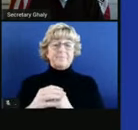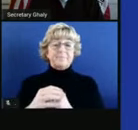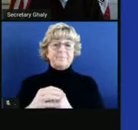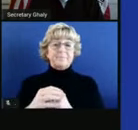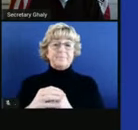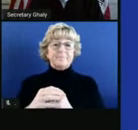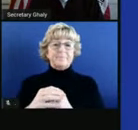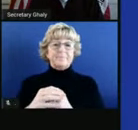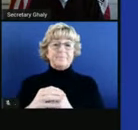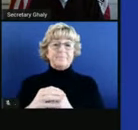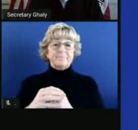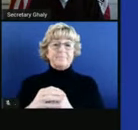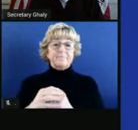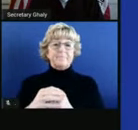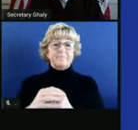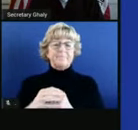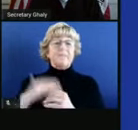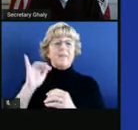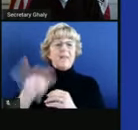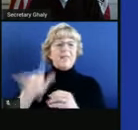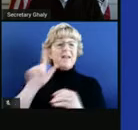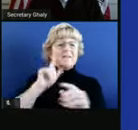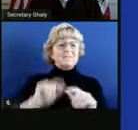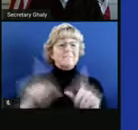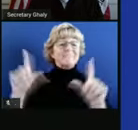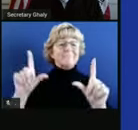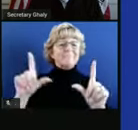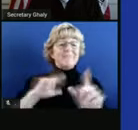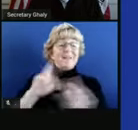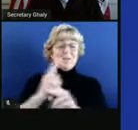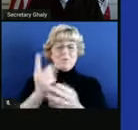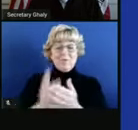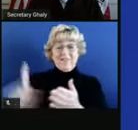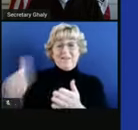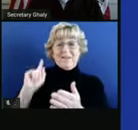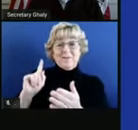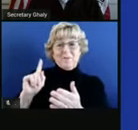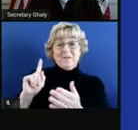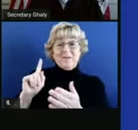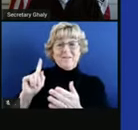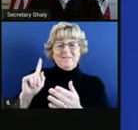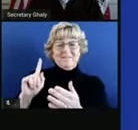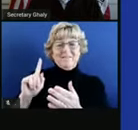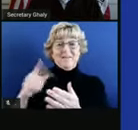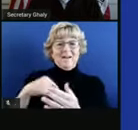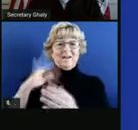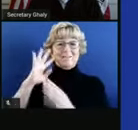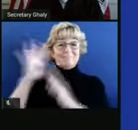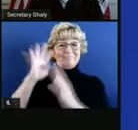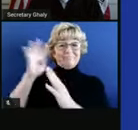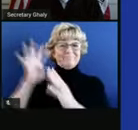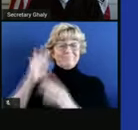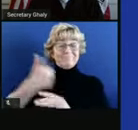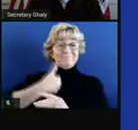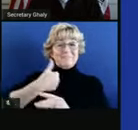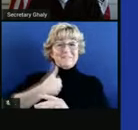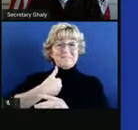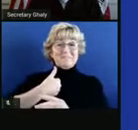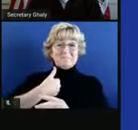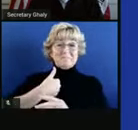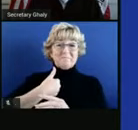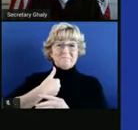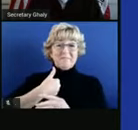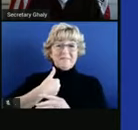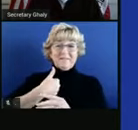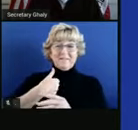This is a slide I used last week. I wanted to bring it out again. was a slide actually that I created after having a